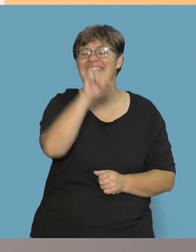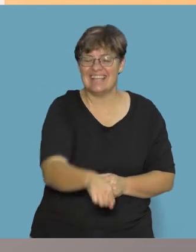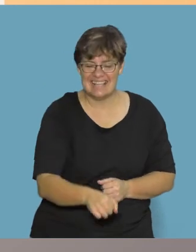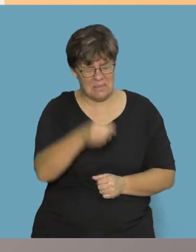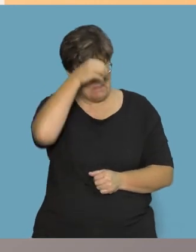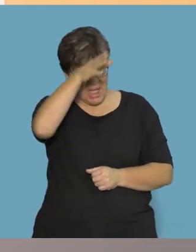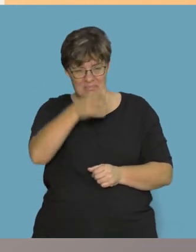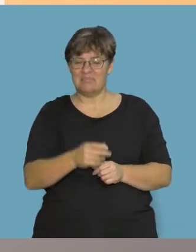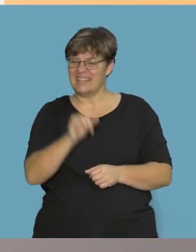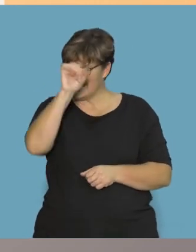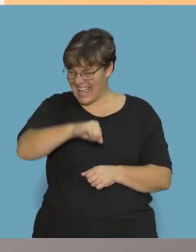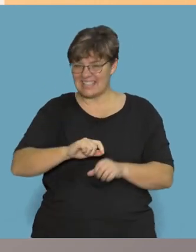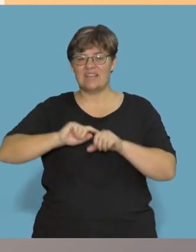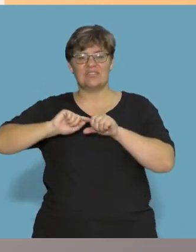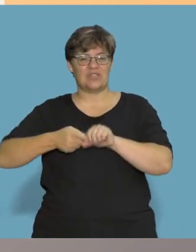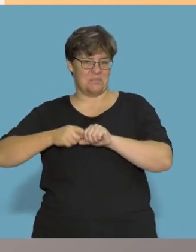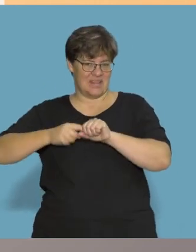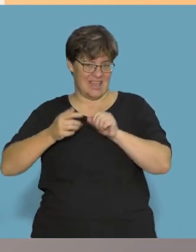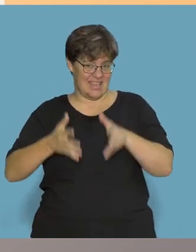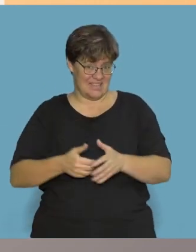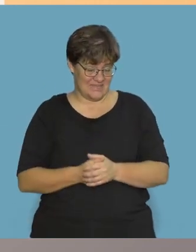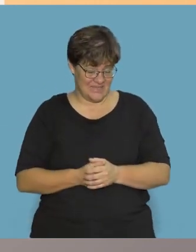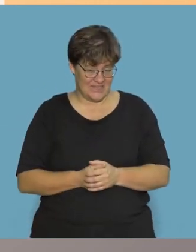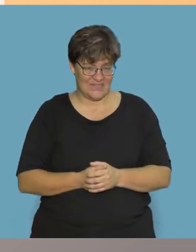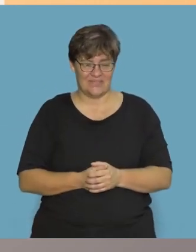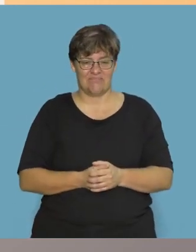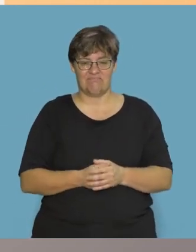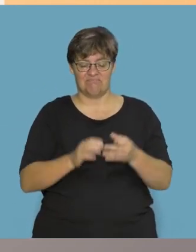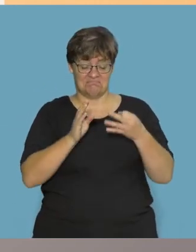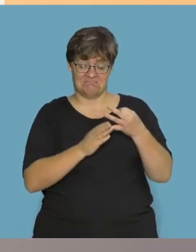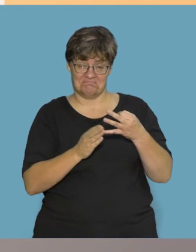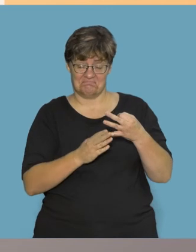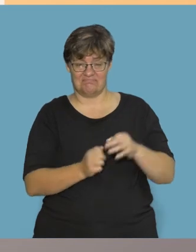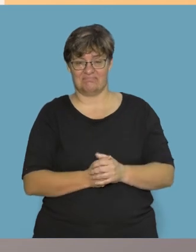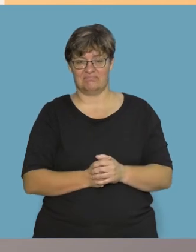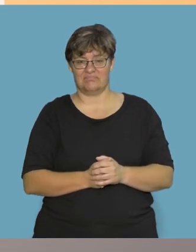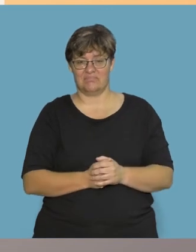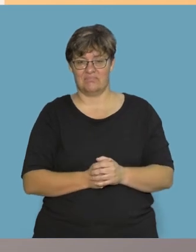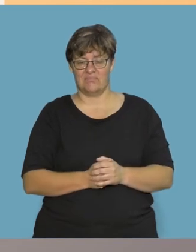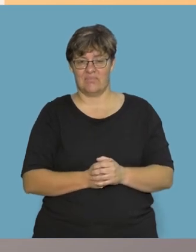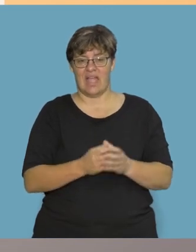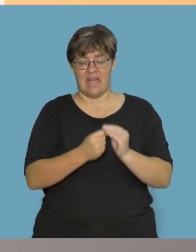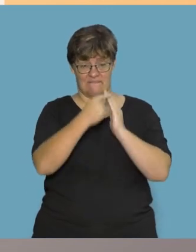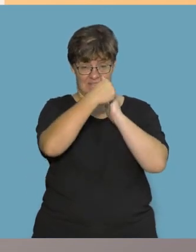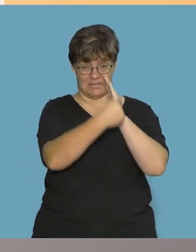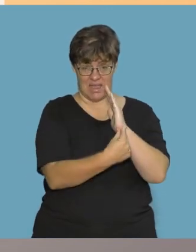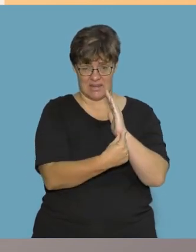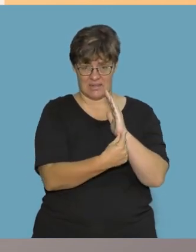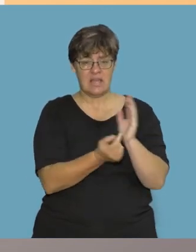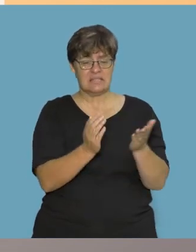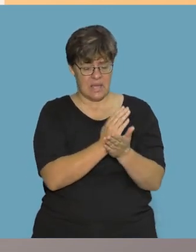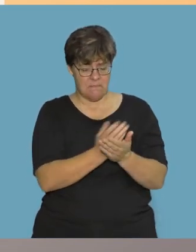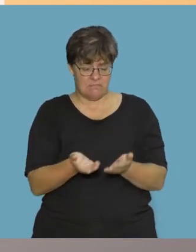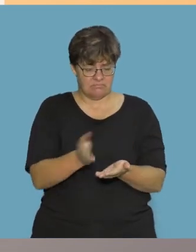You are so smart! Of course! It's a sharpener. Let's try another one. It has a spine